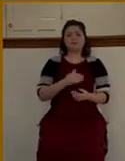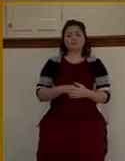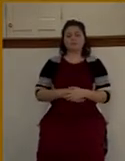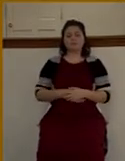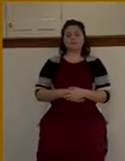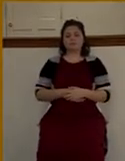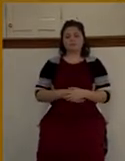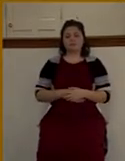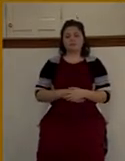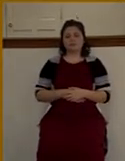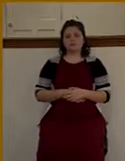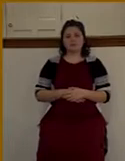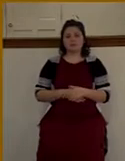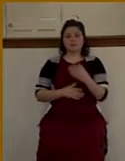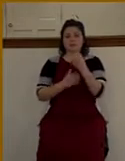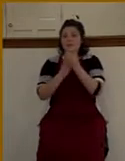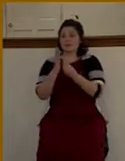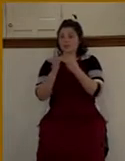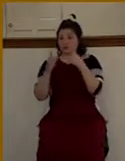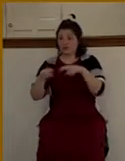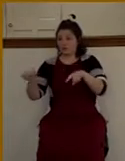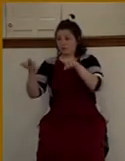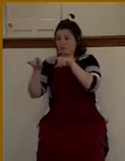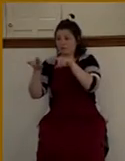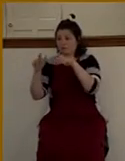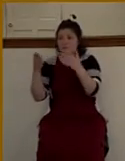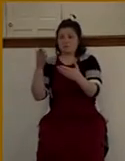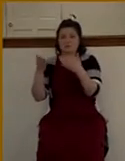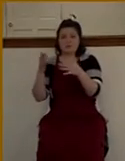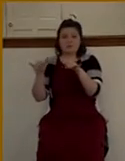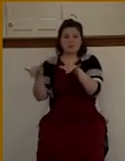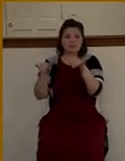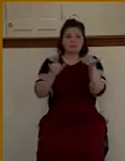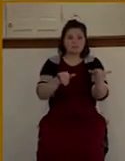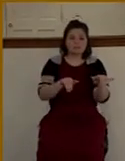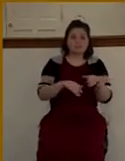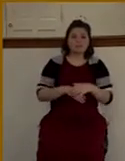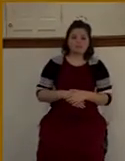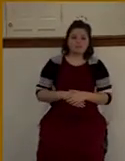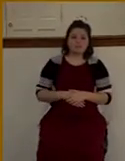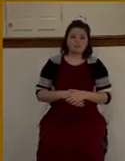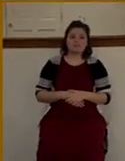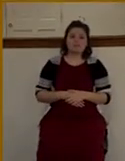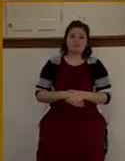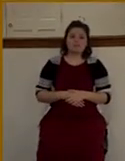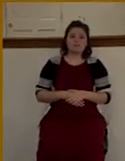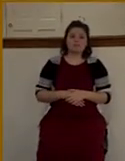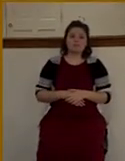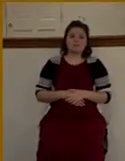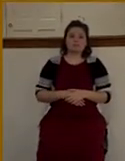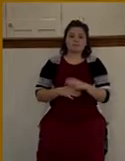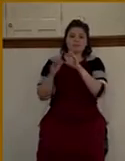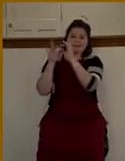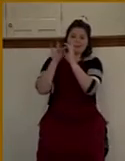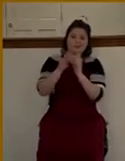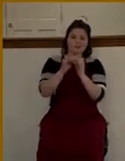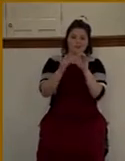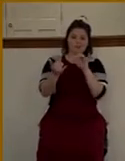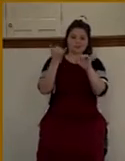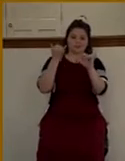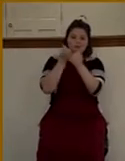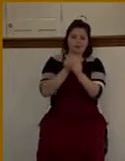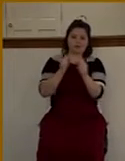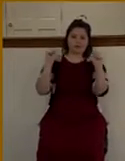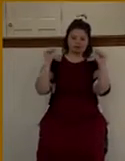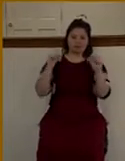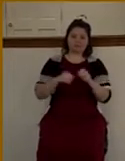What is it that's lacking for you? It may be the very same thing that you're lacking with reference to your eternal salvation. So I want